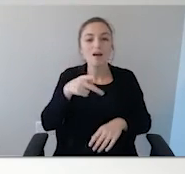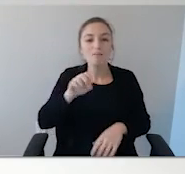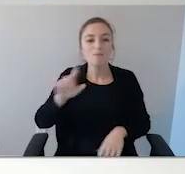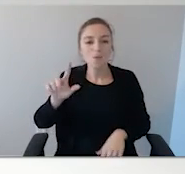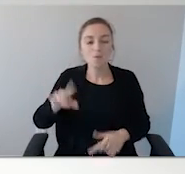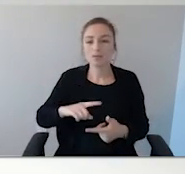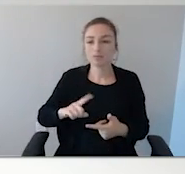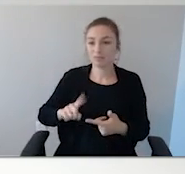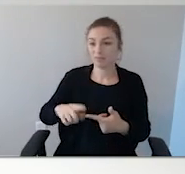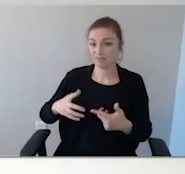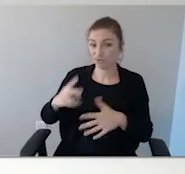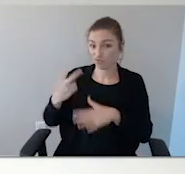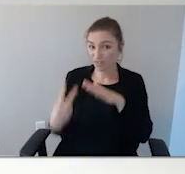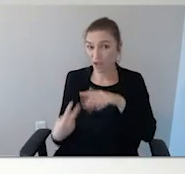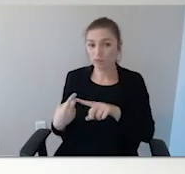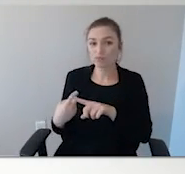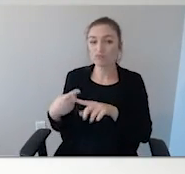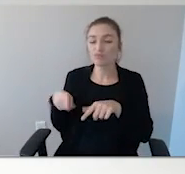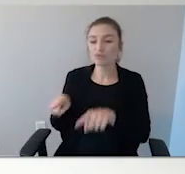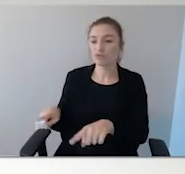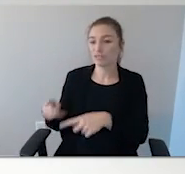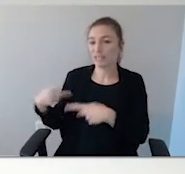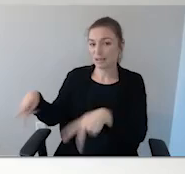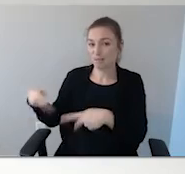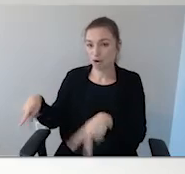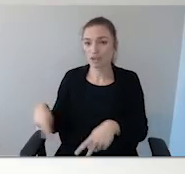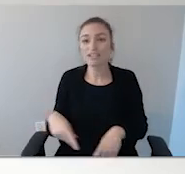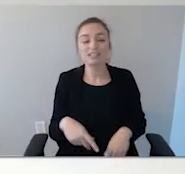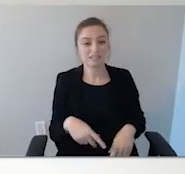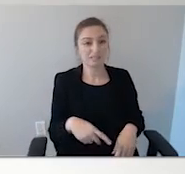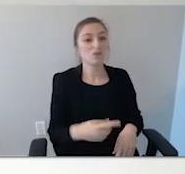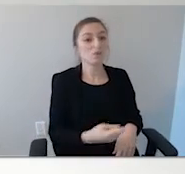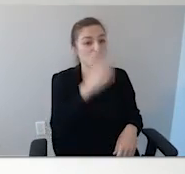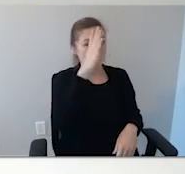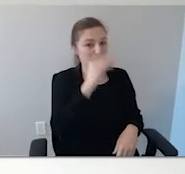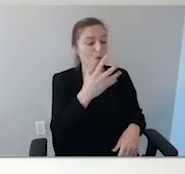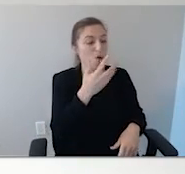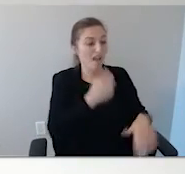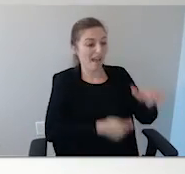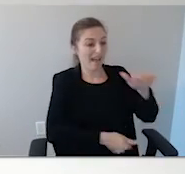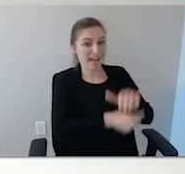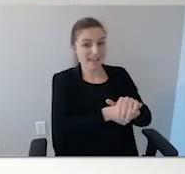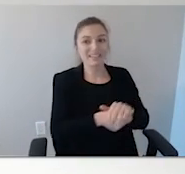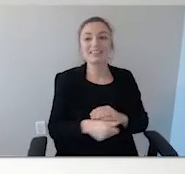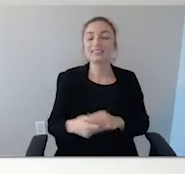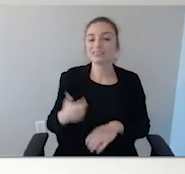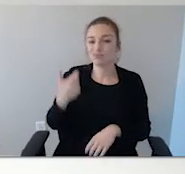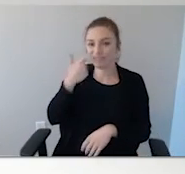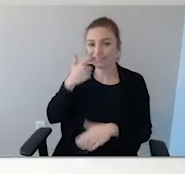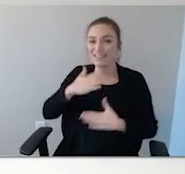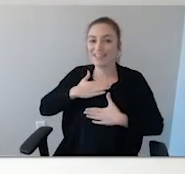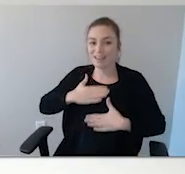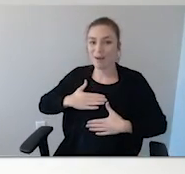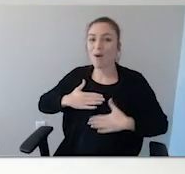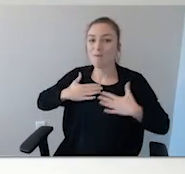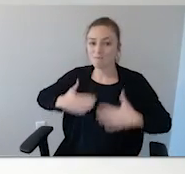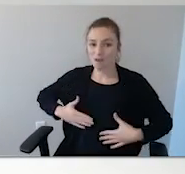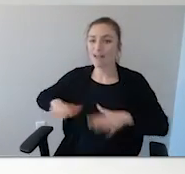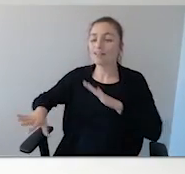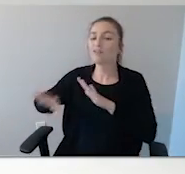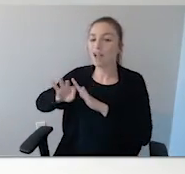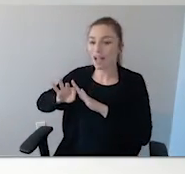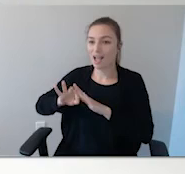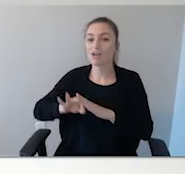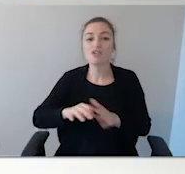out hope that little John Burton Jr. had just been hiding. Her body was found just a couple hours ago. An autistic boy wanders away from